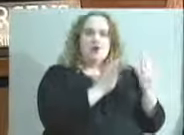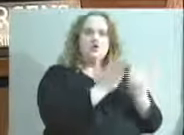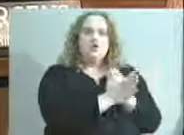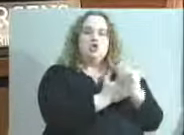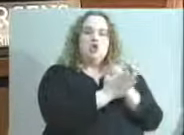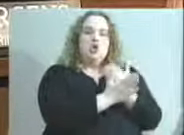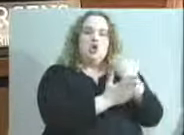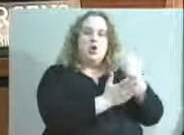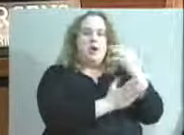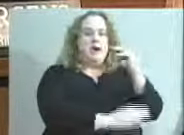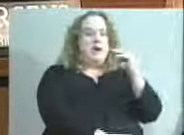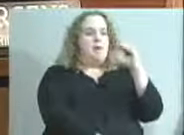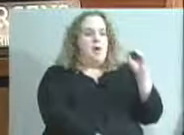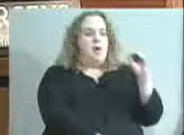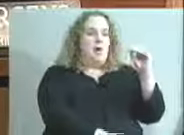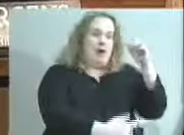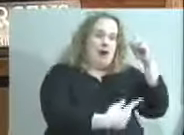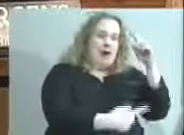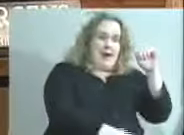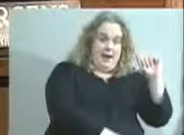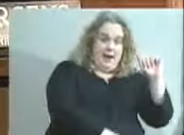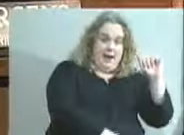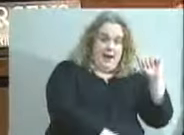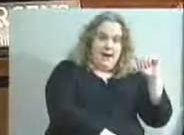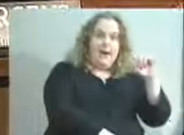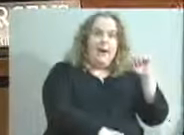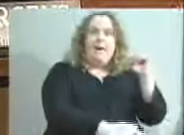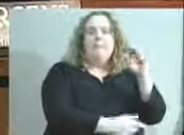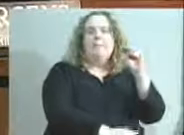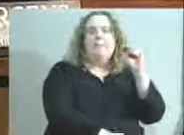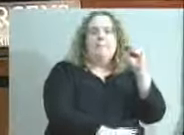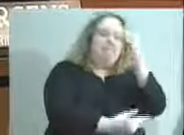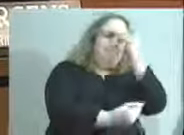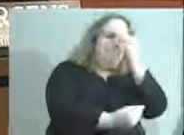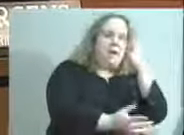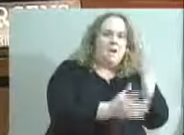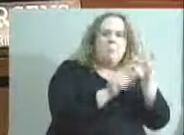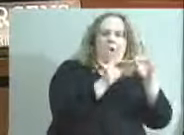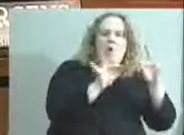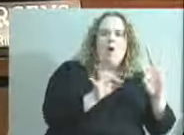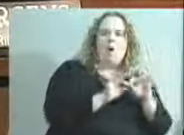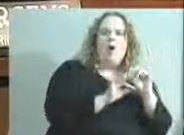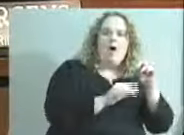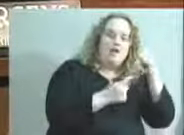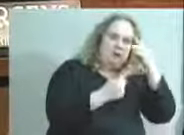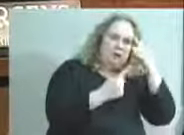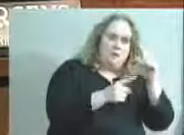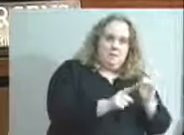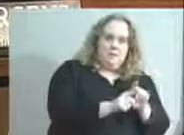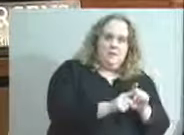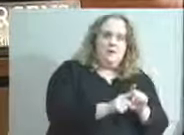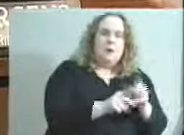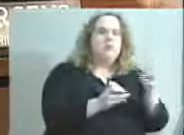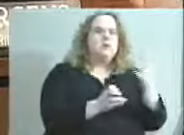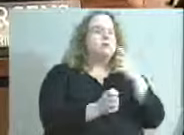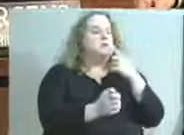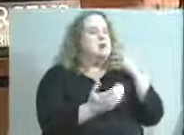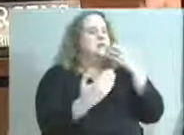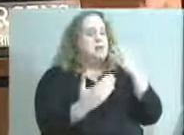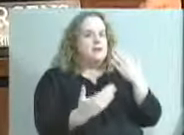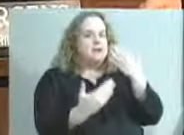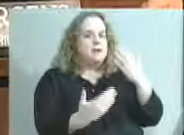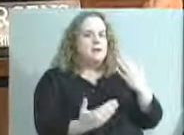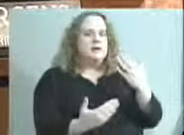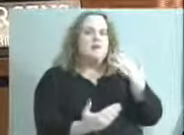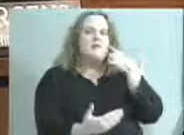Jim, and I'll turn it over to you to describe the agreement. That's great. Just before I do that real quickly, I just want to say thank you for your acknowledgement of